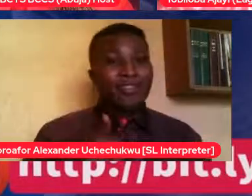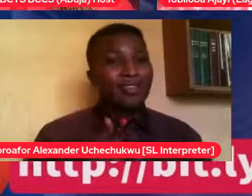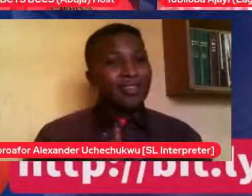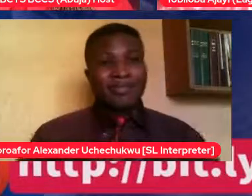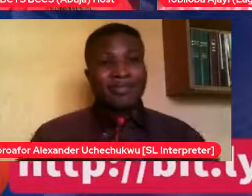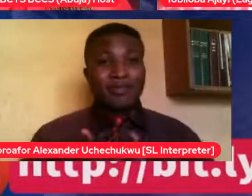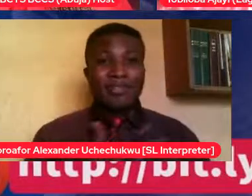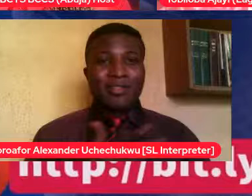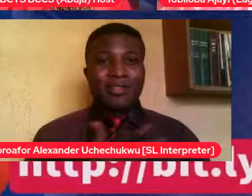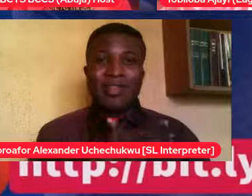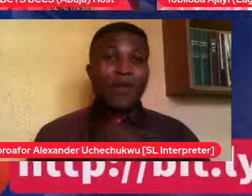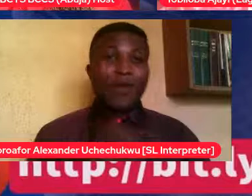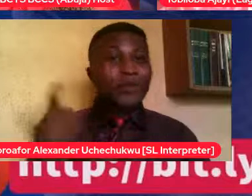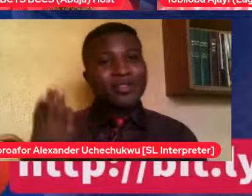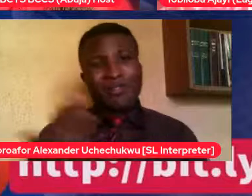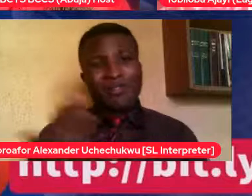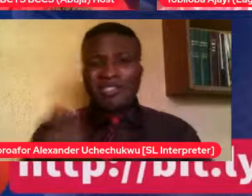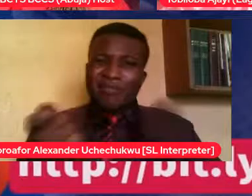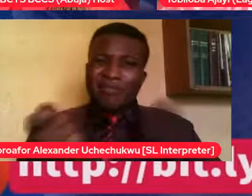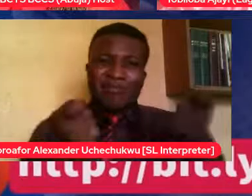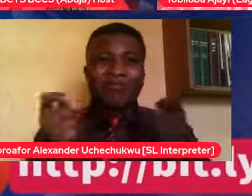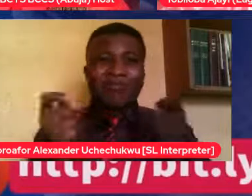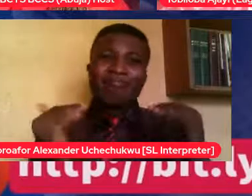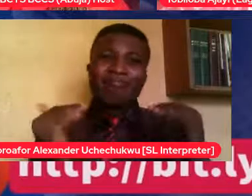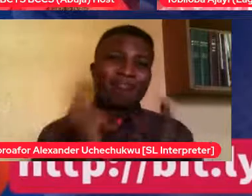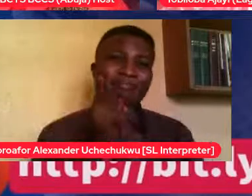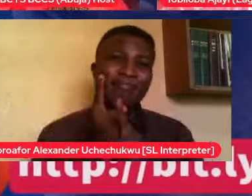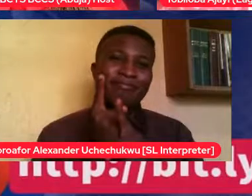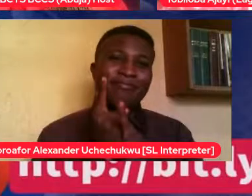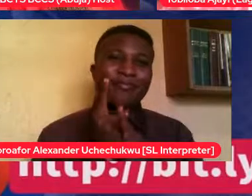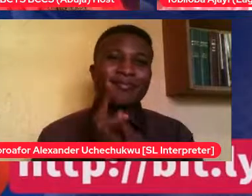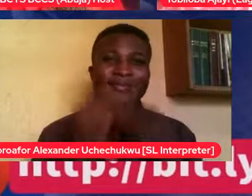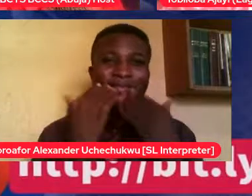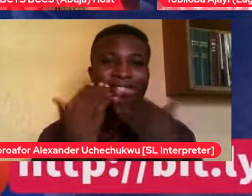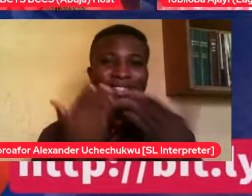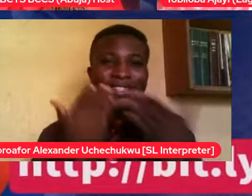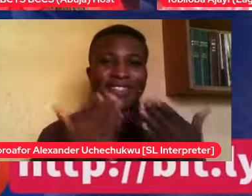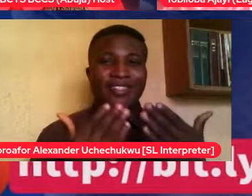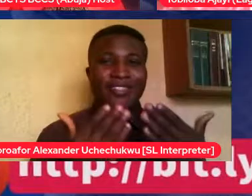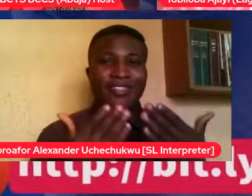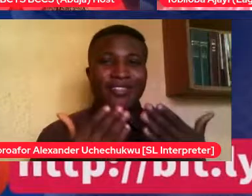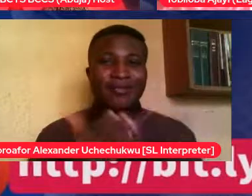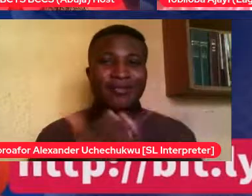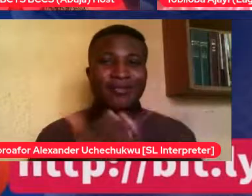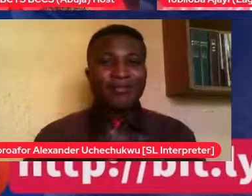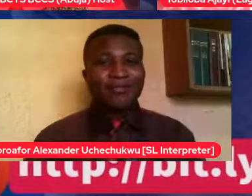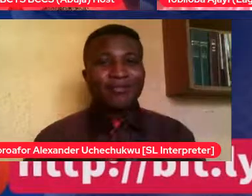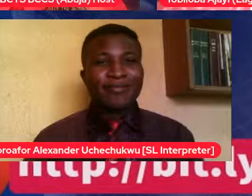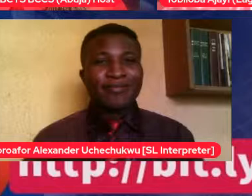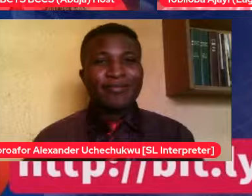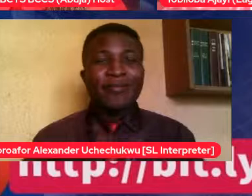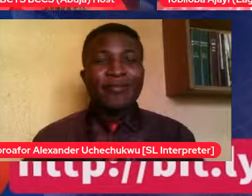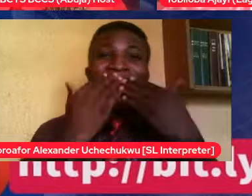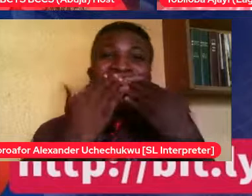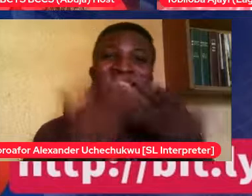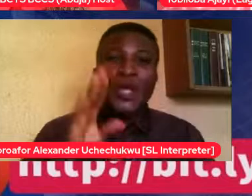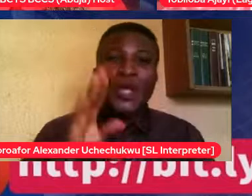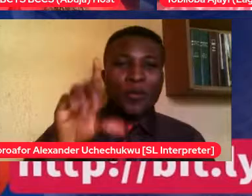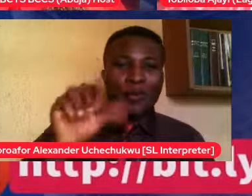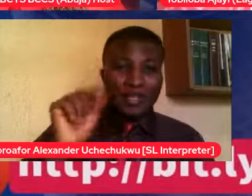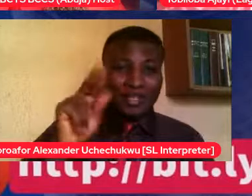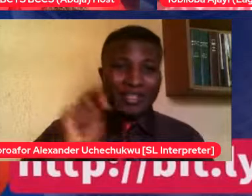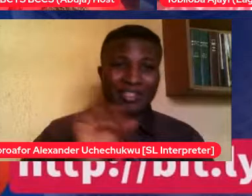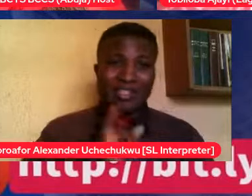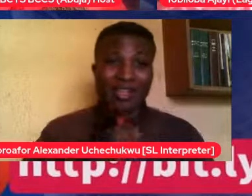the right words. Thank you. Wow. Thank you, Antibala. Well, love the way you spoke about it without holding back. And I noted a few things